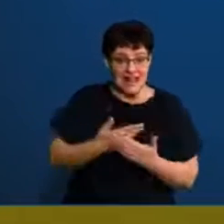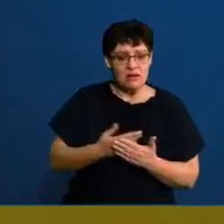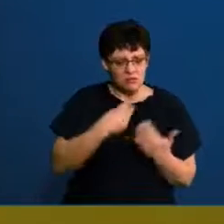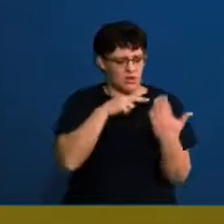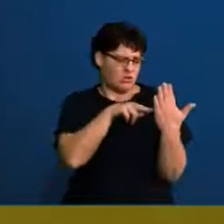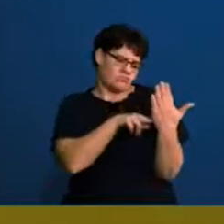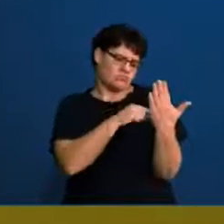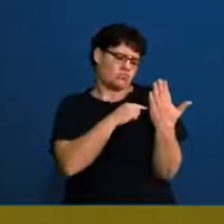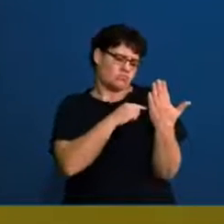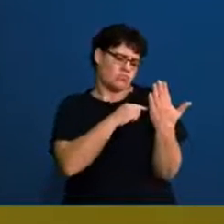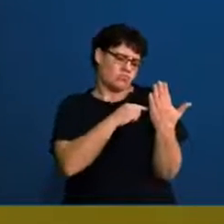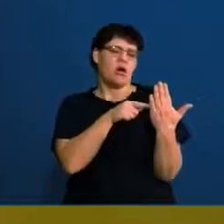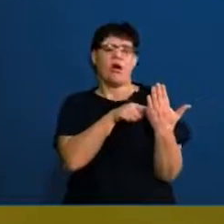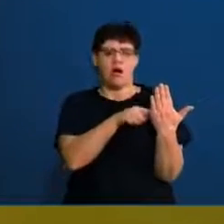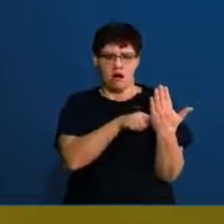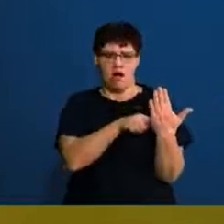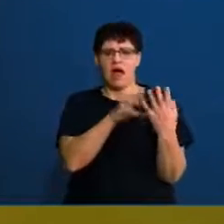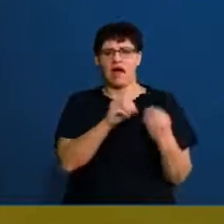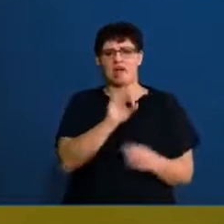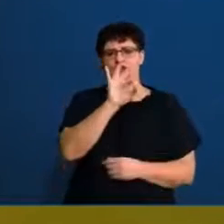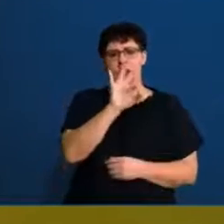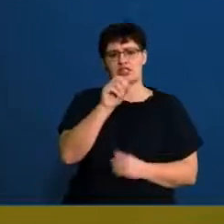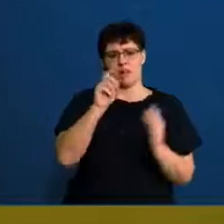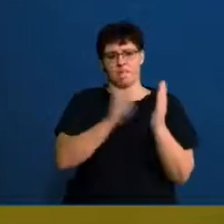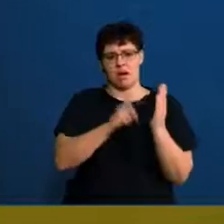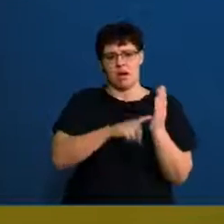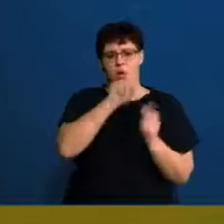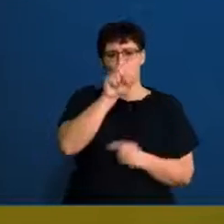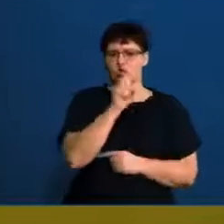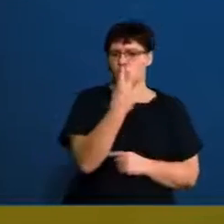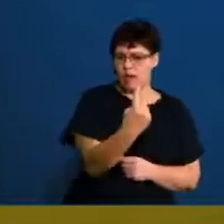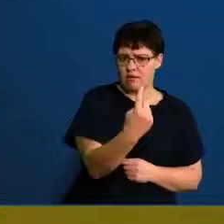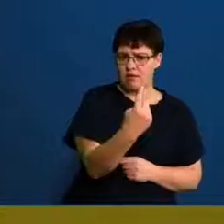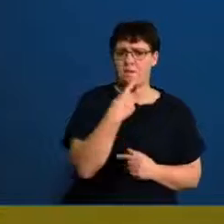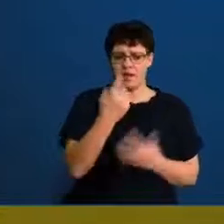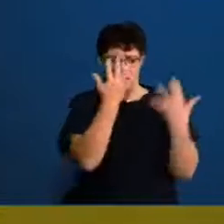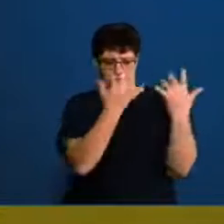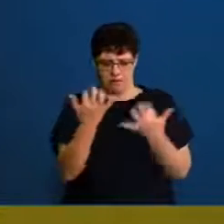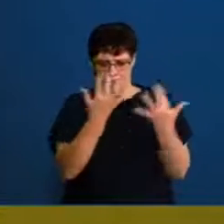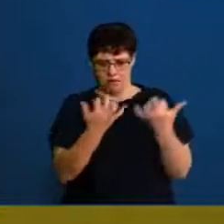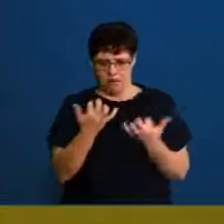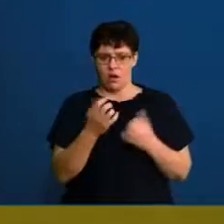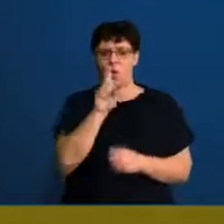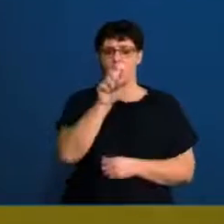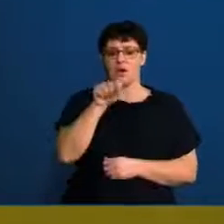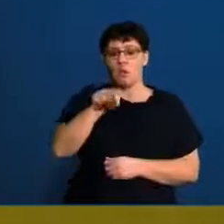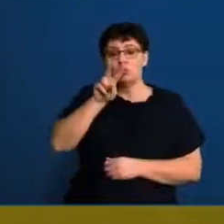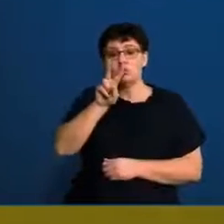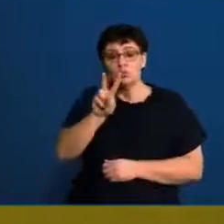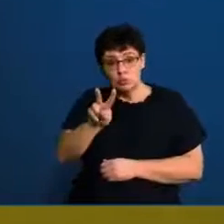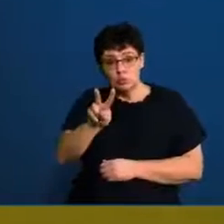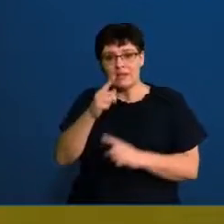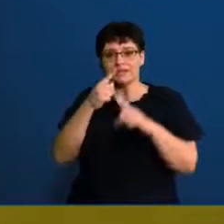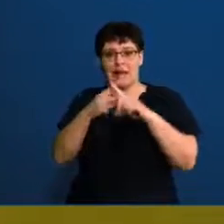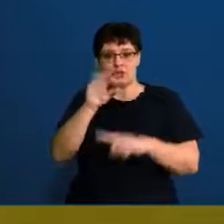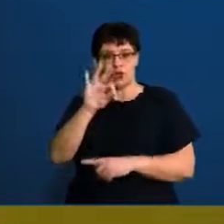okay, I've got a paper that's like now about 30 marks for question one. And you can work out, you take that 1.2 times by